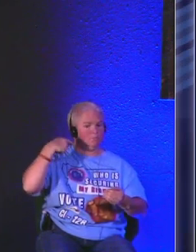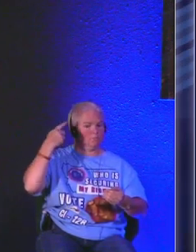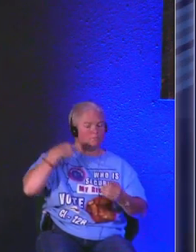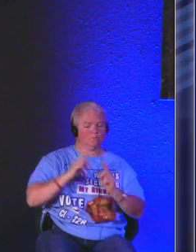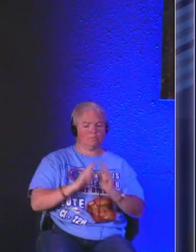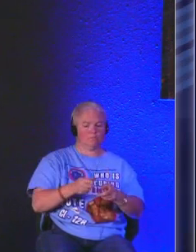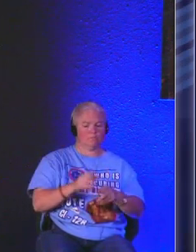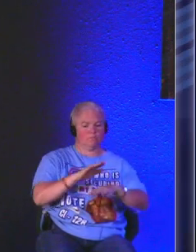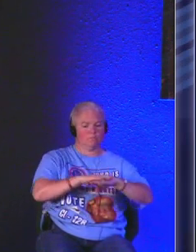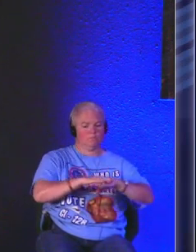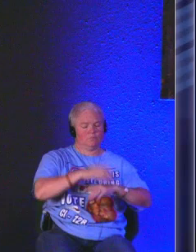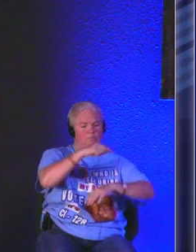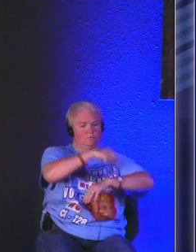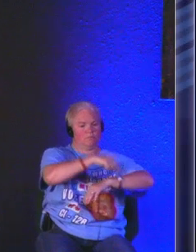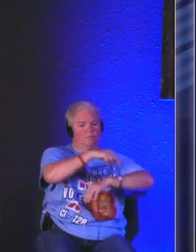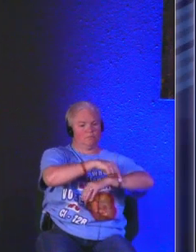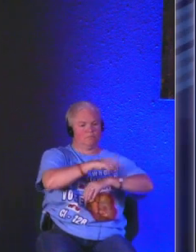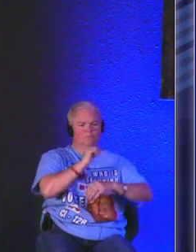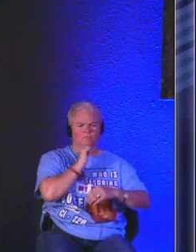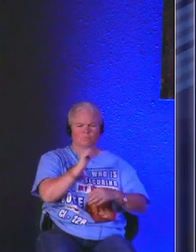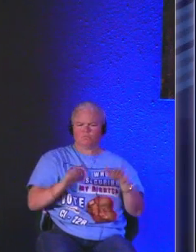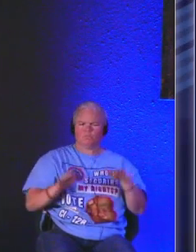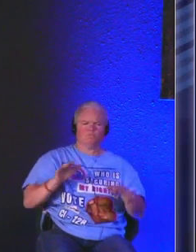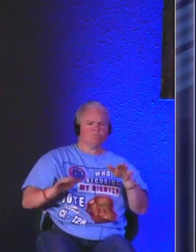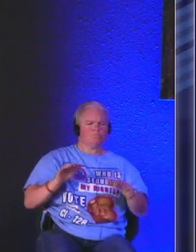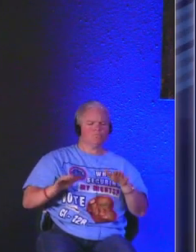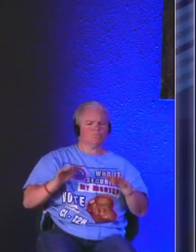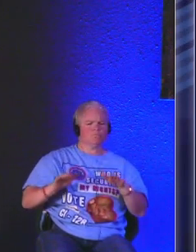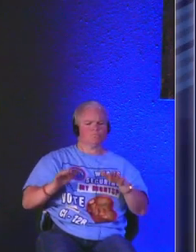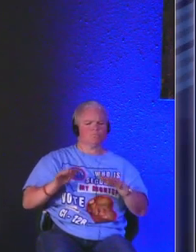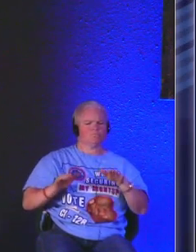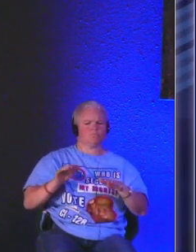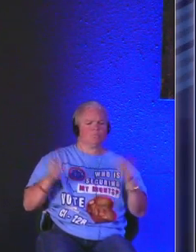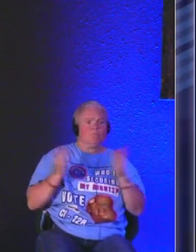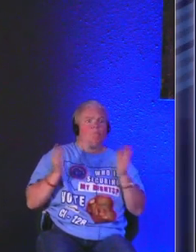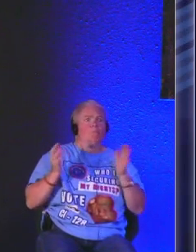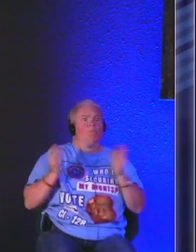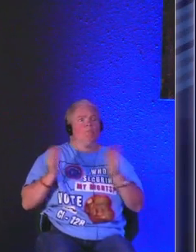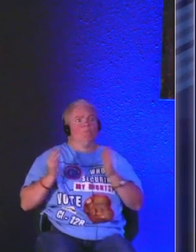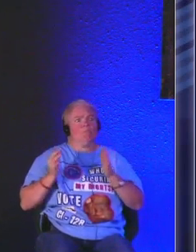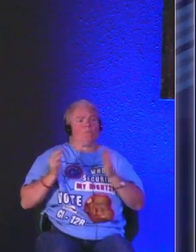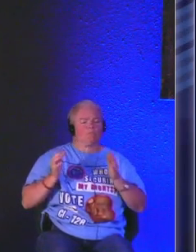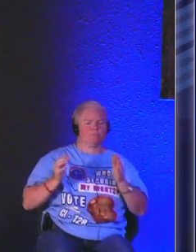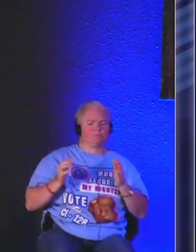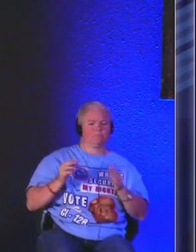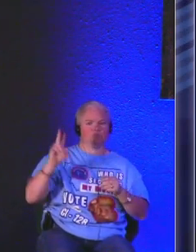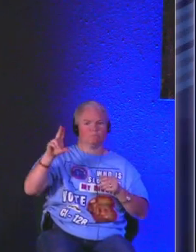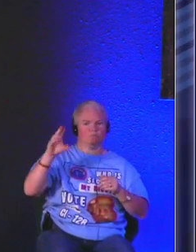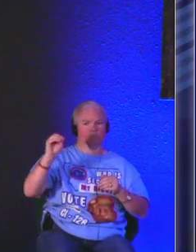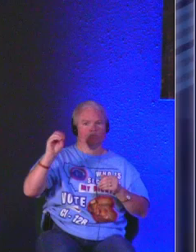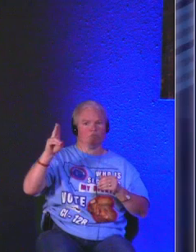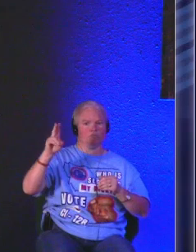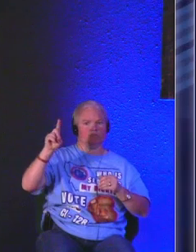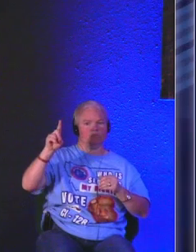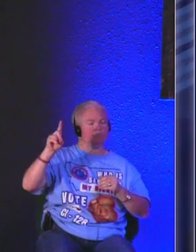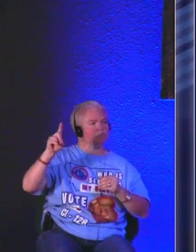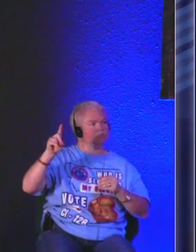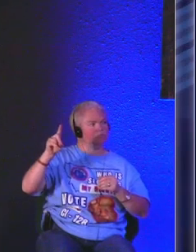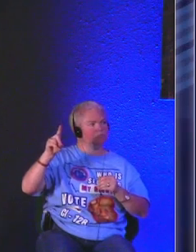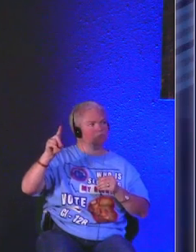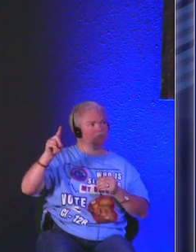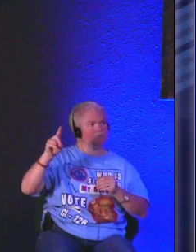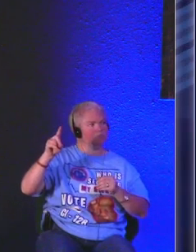going on it was a time of uncertainty and everybody was in a panic but then 21 wasn't that great